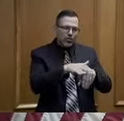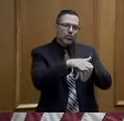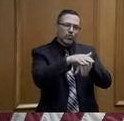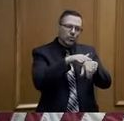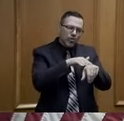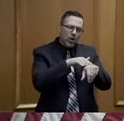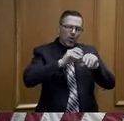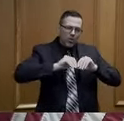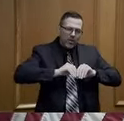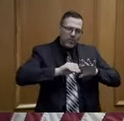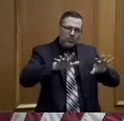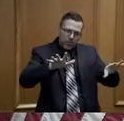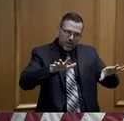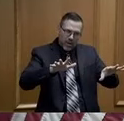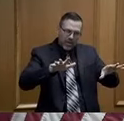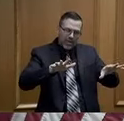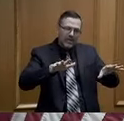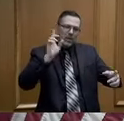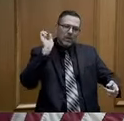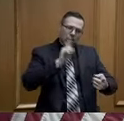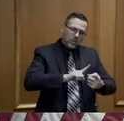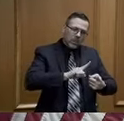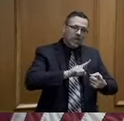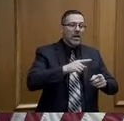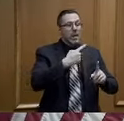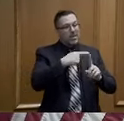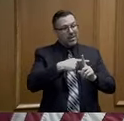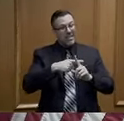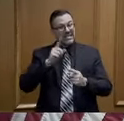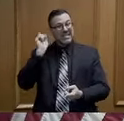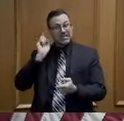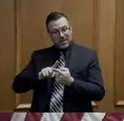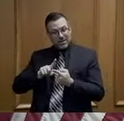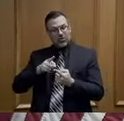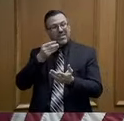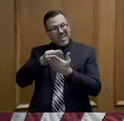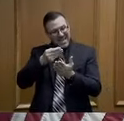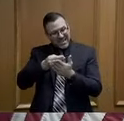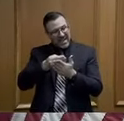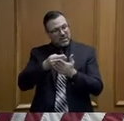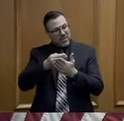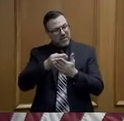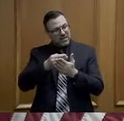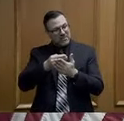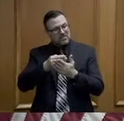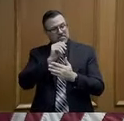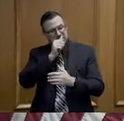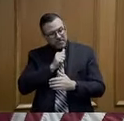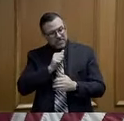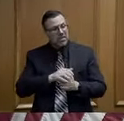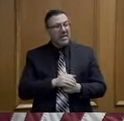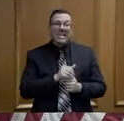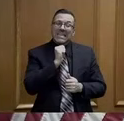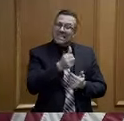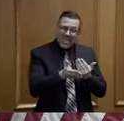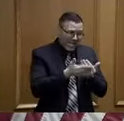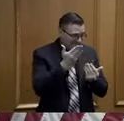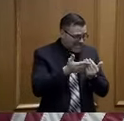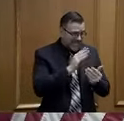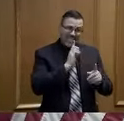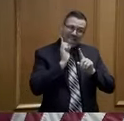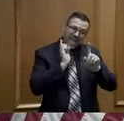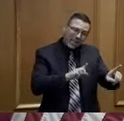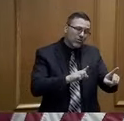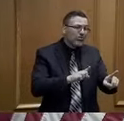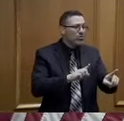and mitigate the economic damages to their state. Every governor is doing so. They're not easy answers. No one has